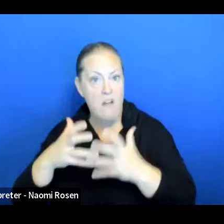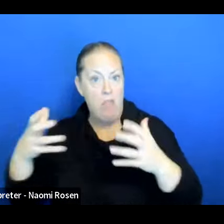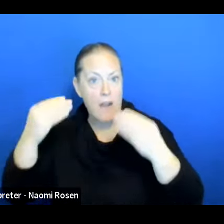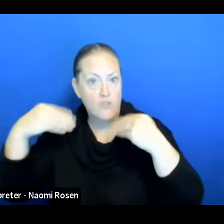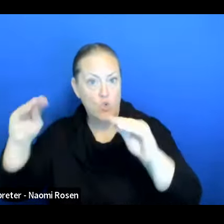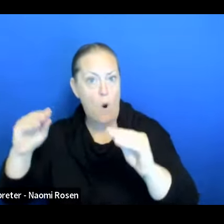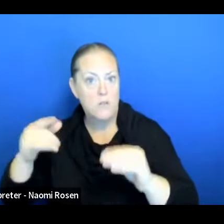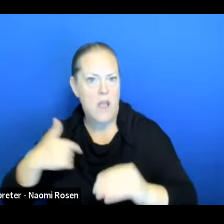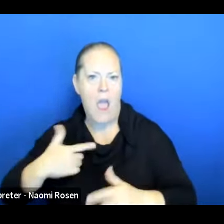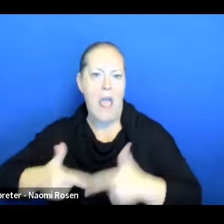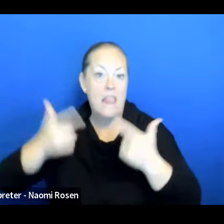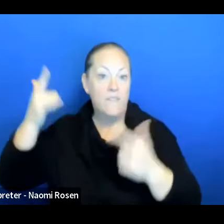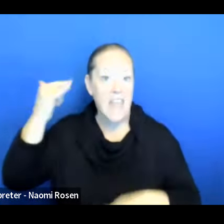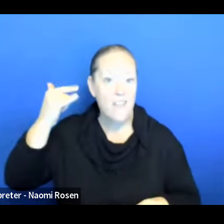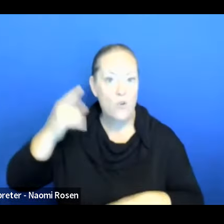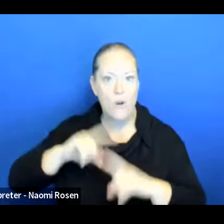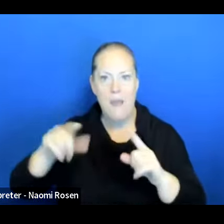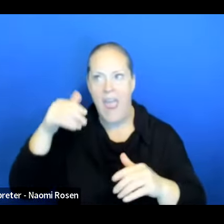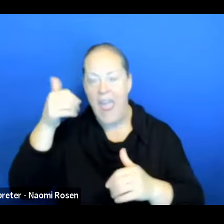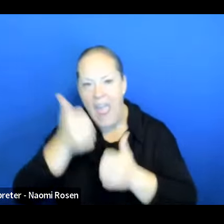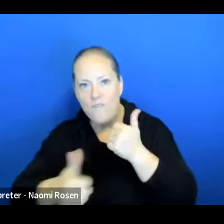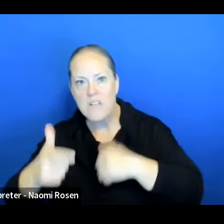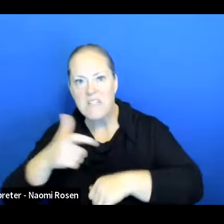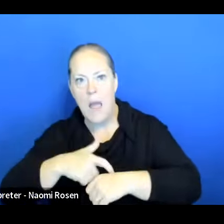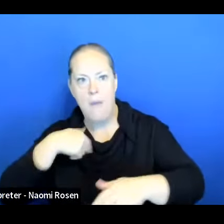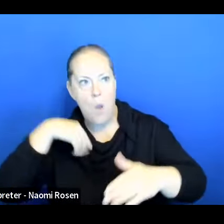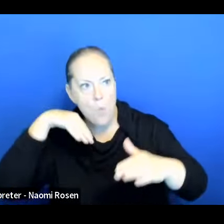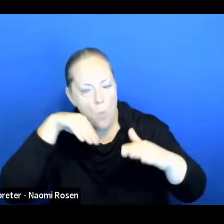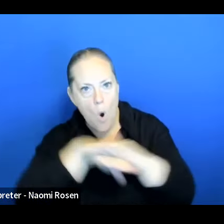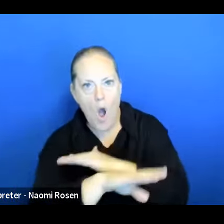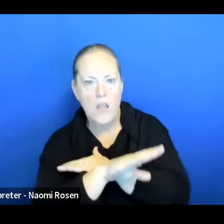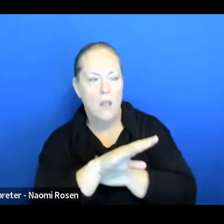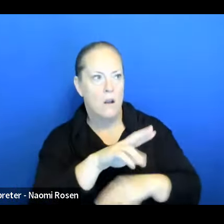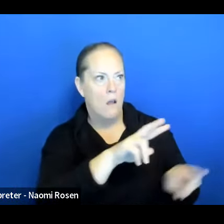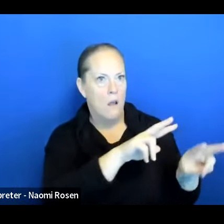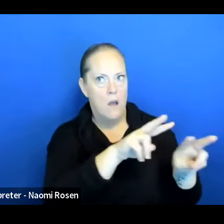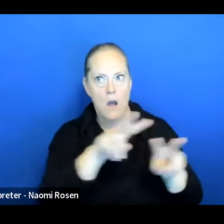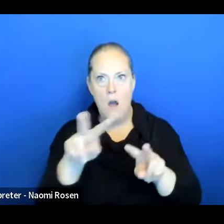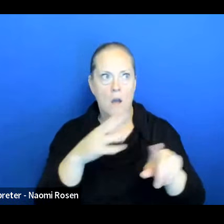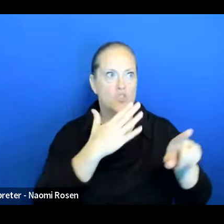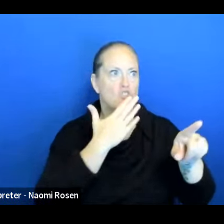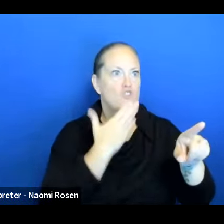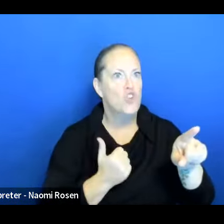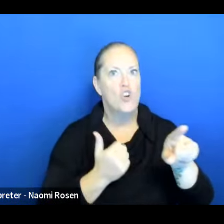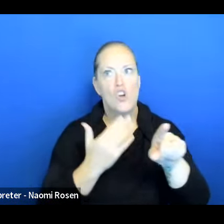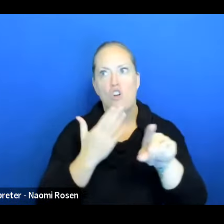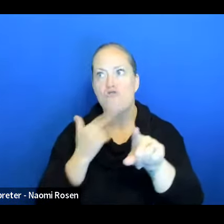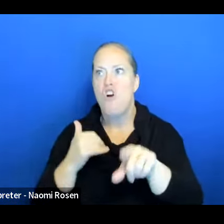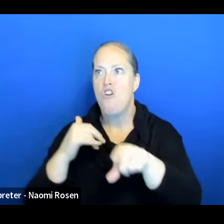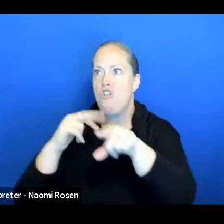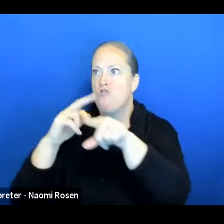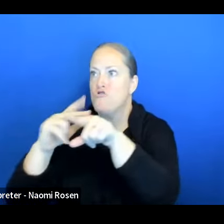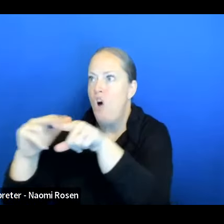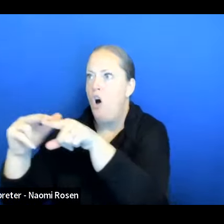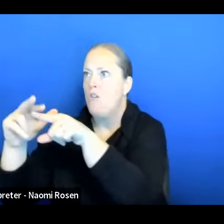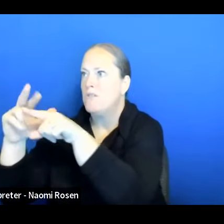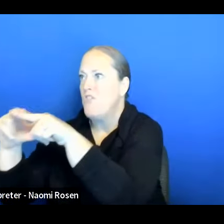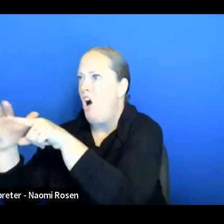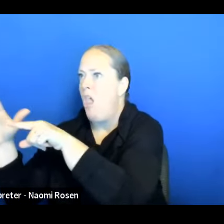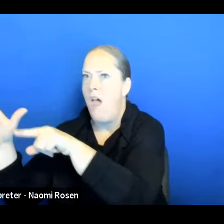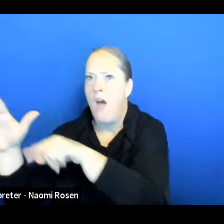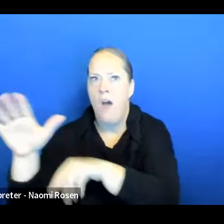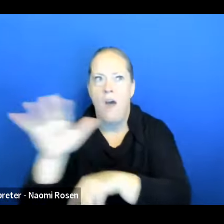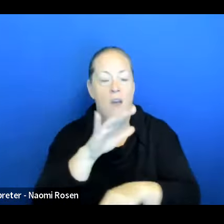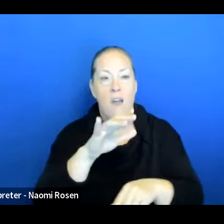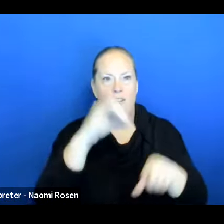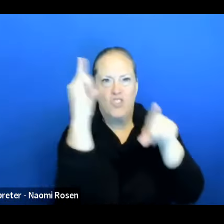a lot of access, but every time I walk in, there's like, oh my God, like, like so much sugar, so much salt, I cannot read what, what, what, what sort of ingredients are here.